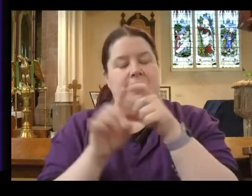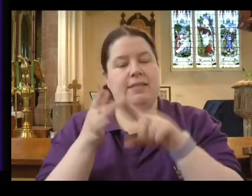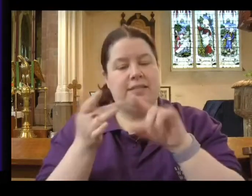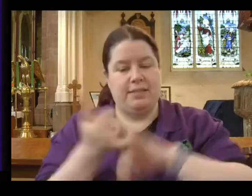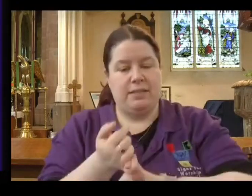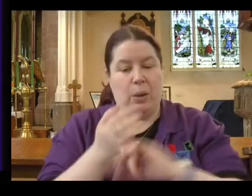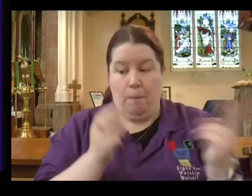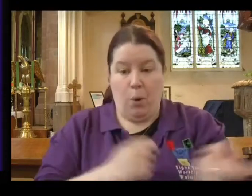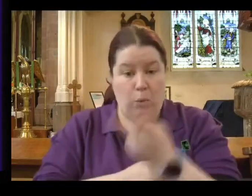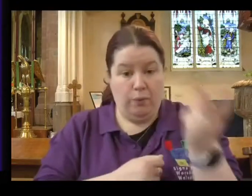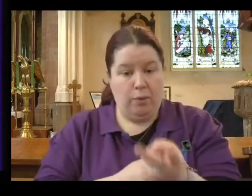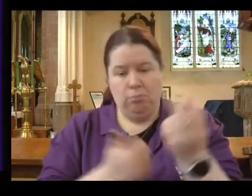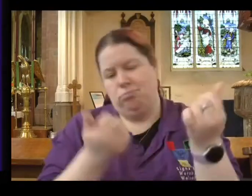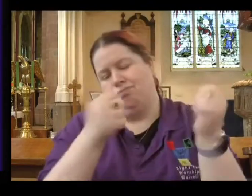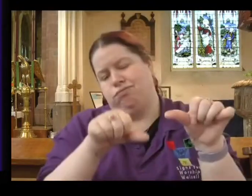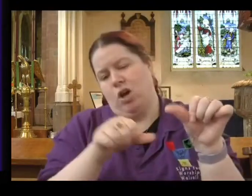at the final judgment.